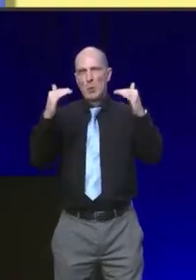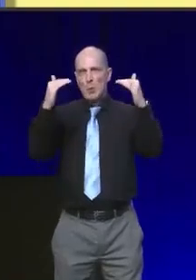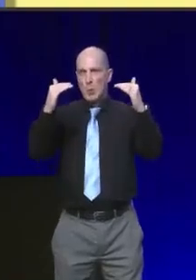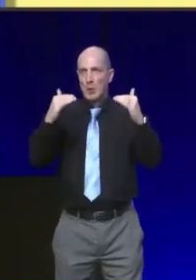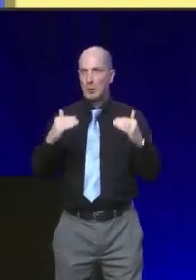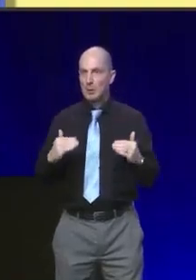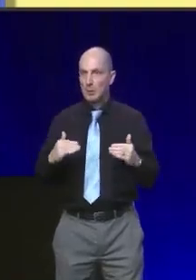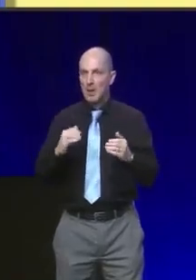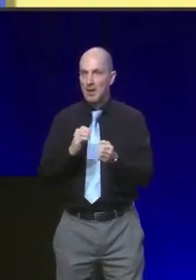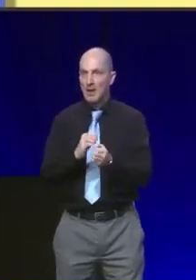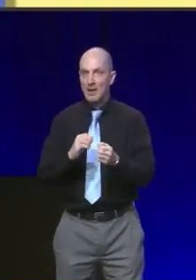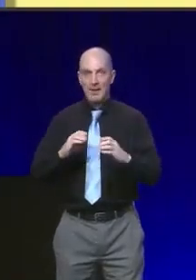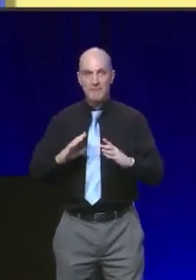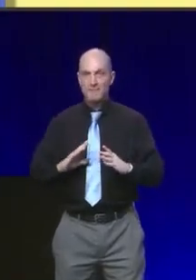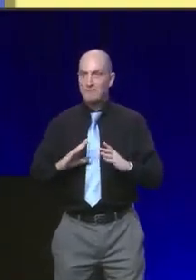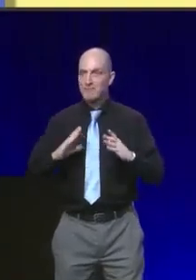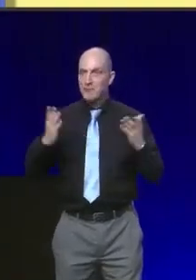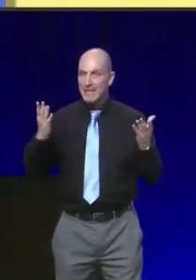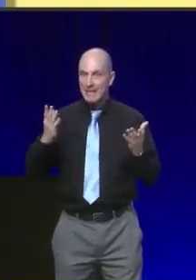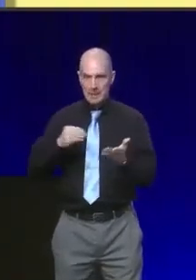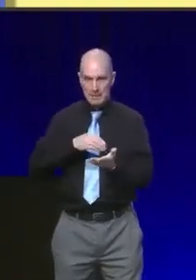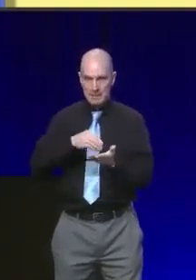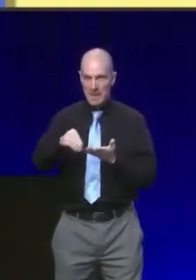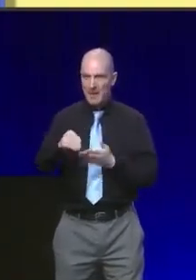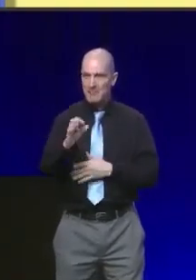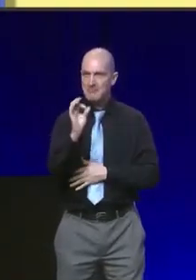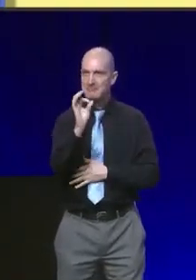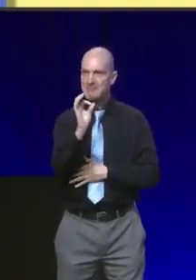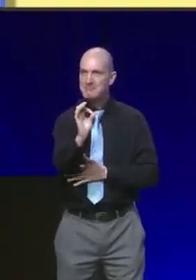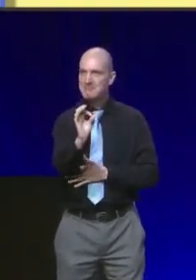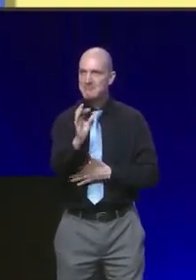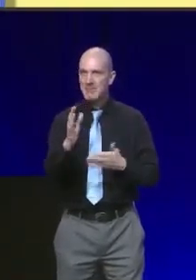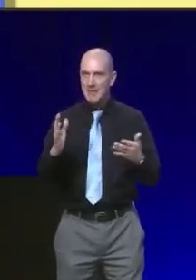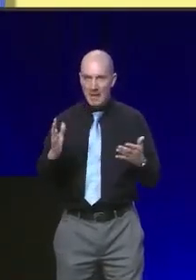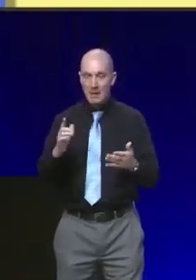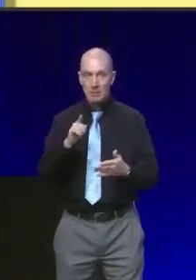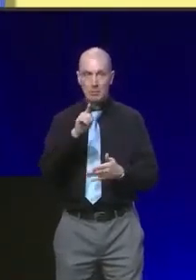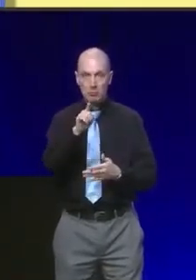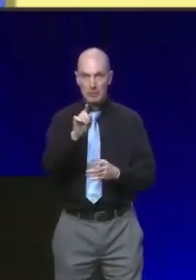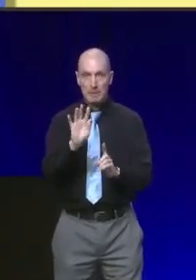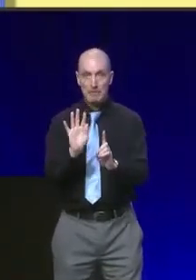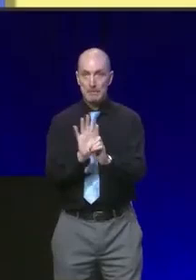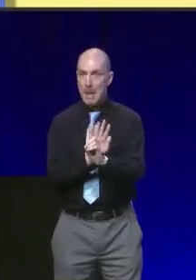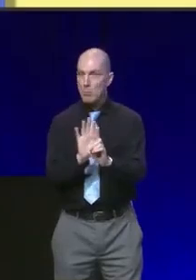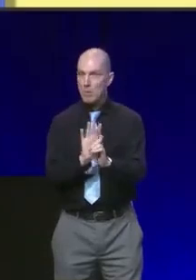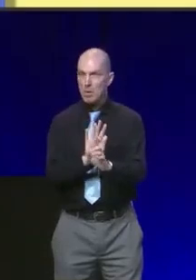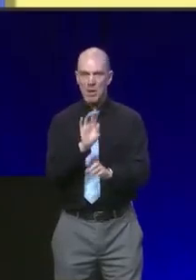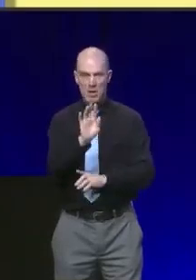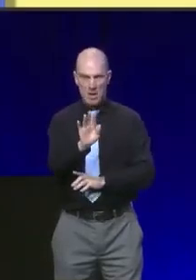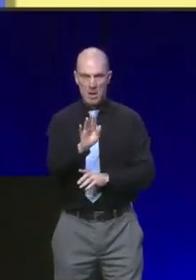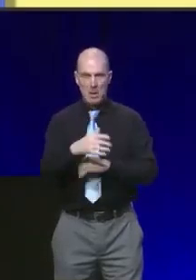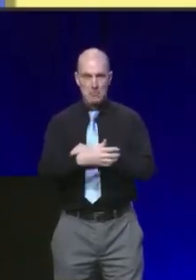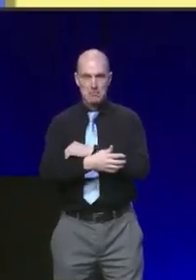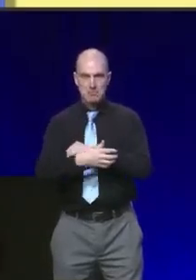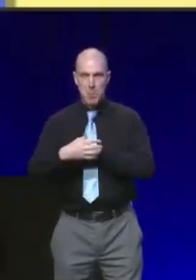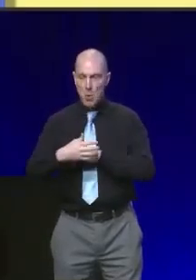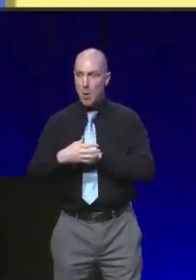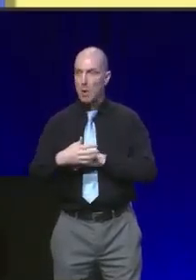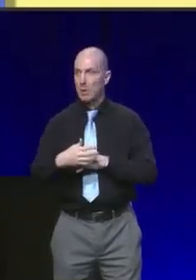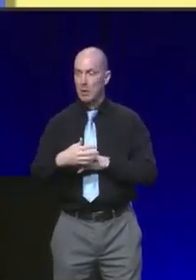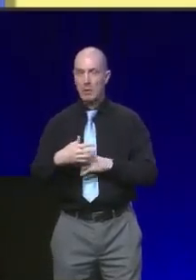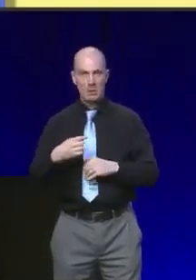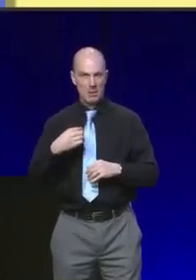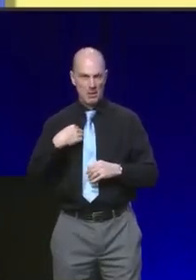a single penny in tuition fees. And lots more of them are coming from deprived backgrounds because we made that